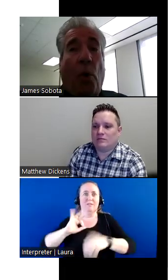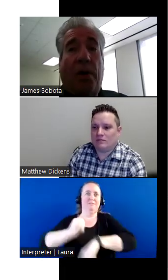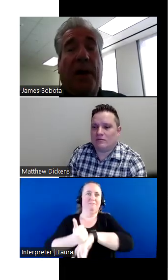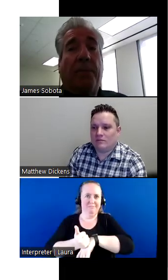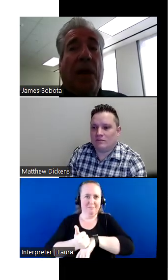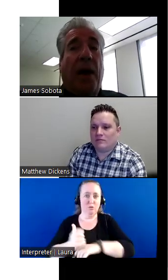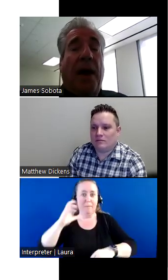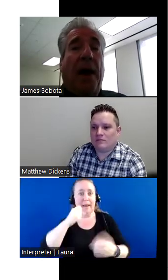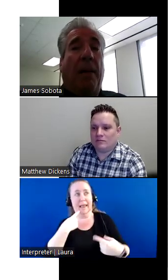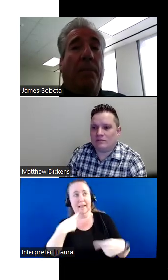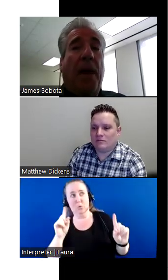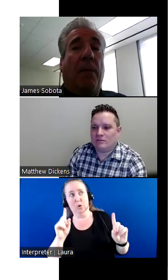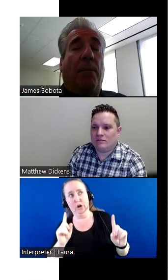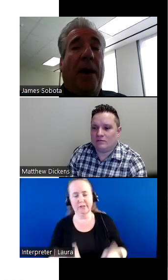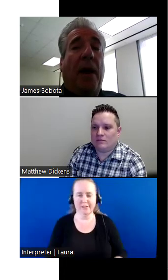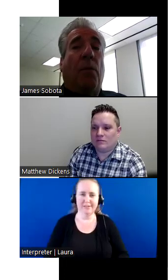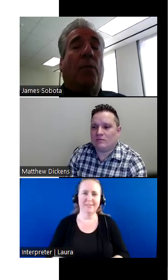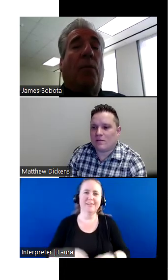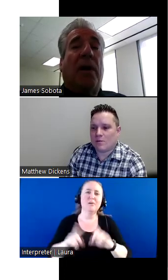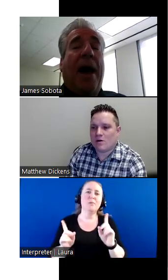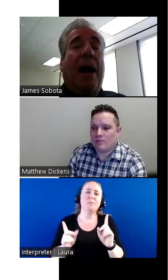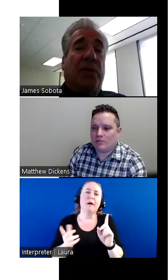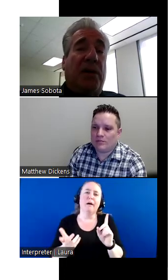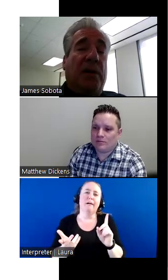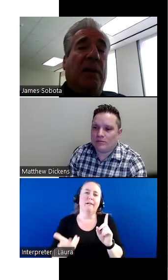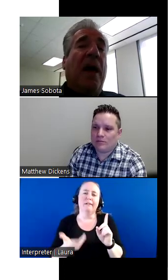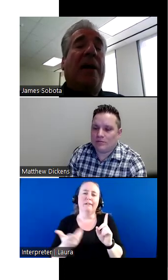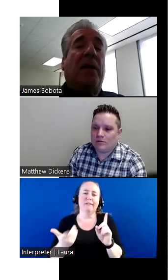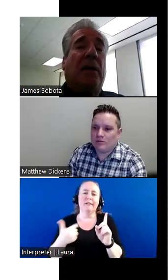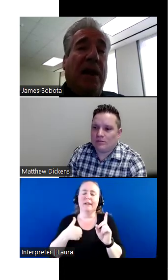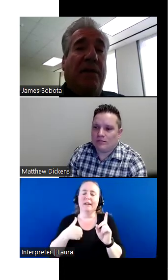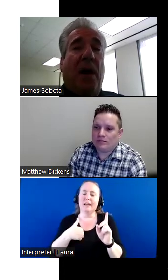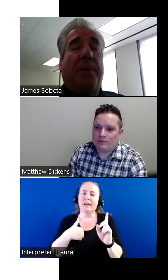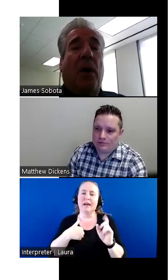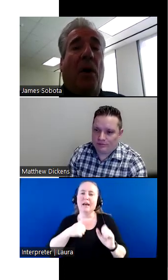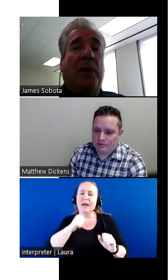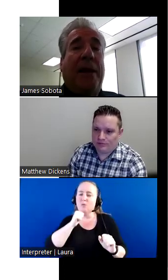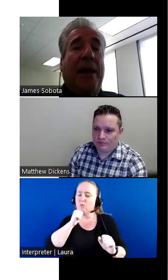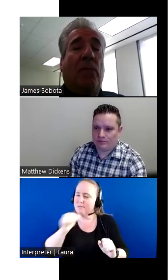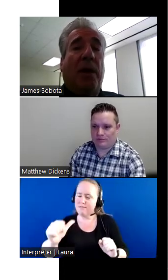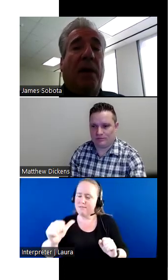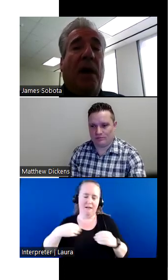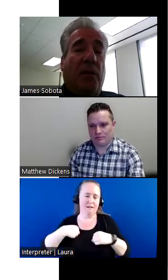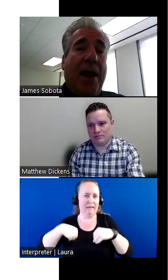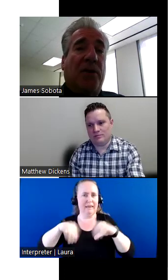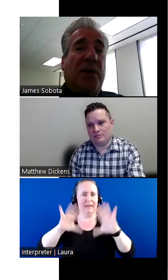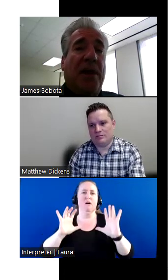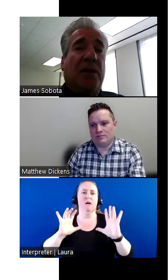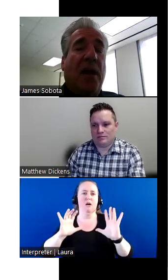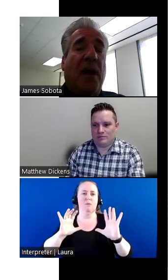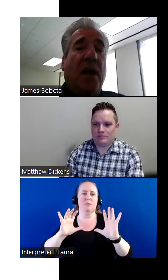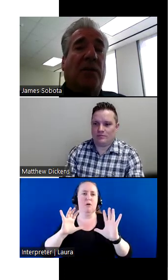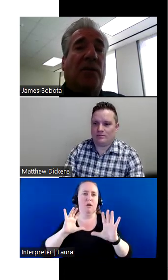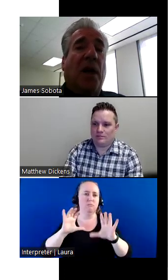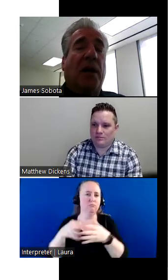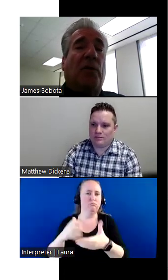I guess it worked. Um, but we're, I will not give up on getting with other agencies